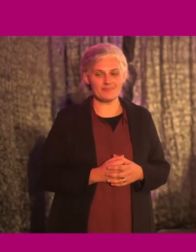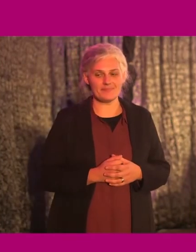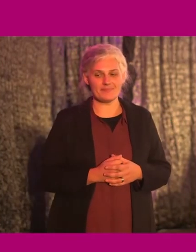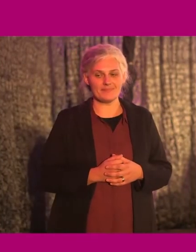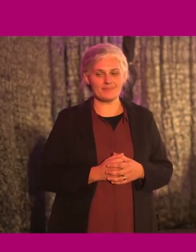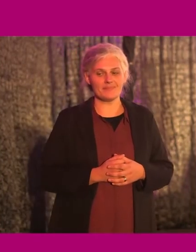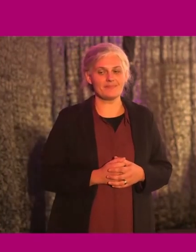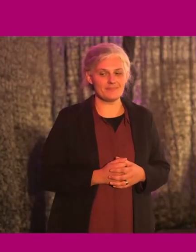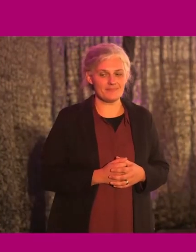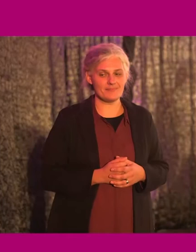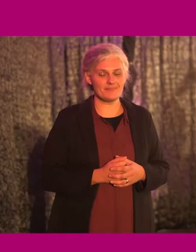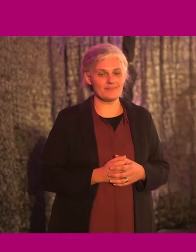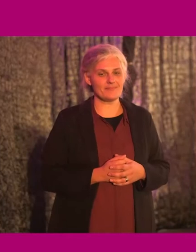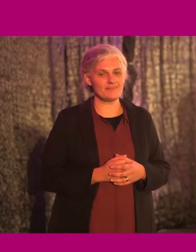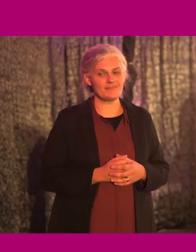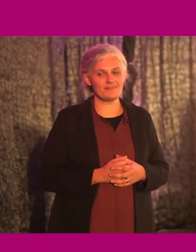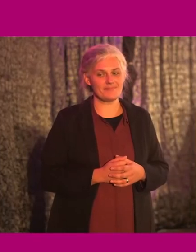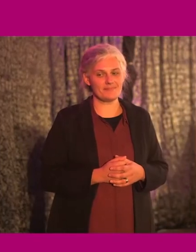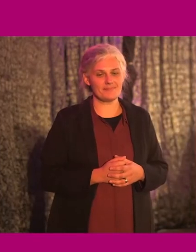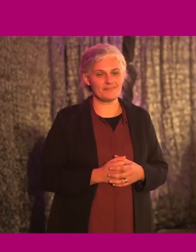Let's see if this clicker is turned on.